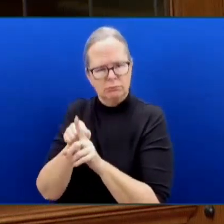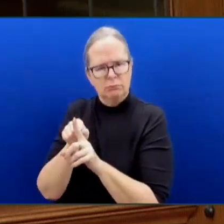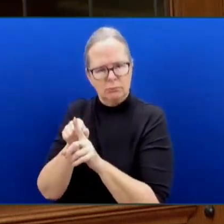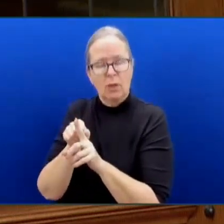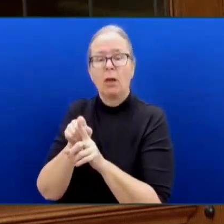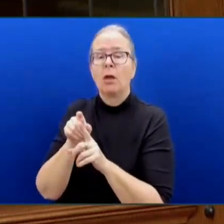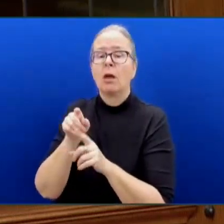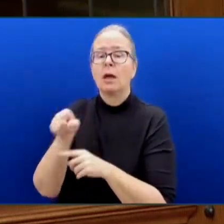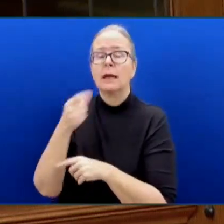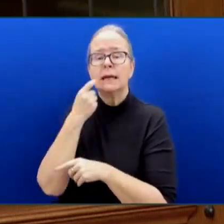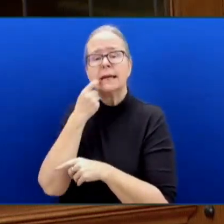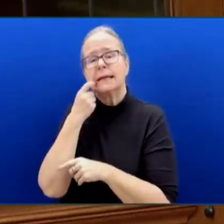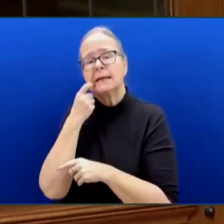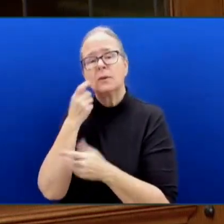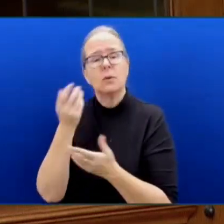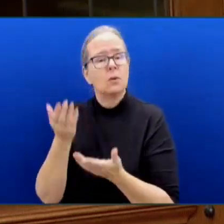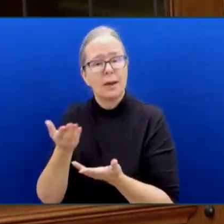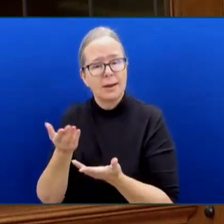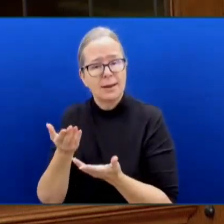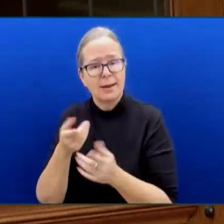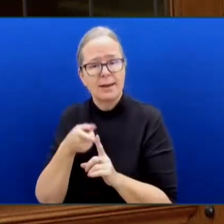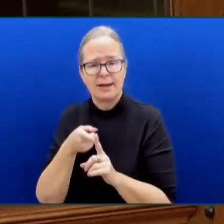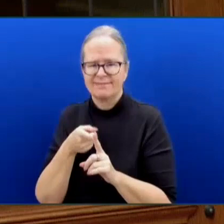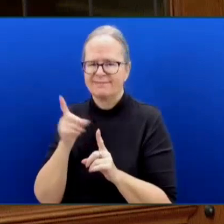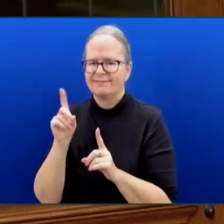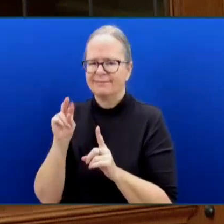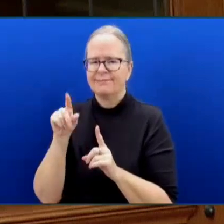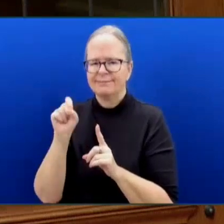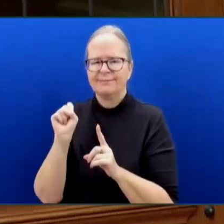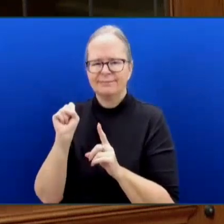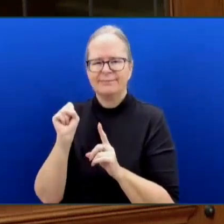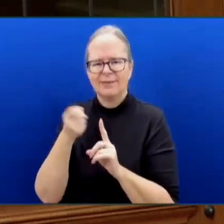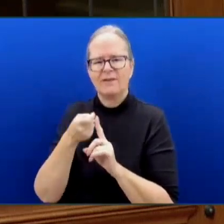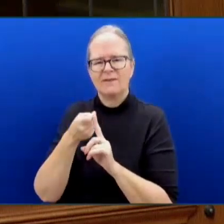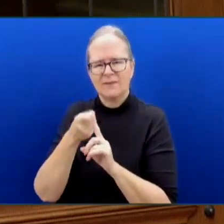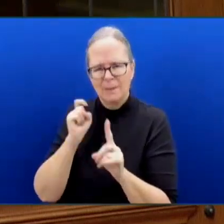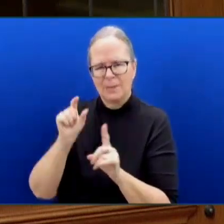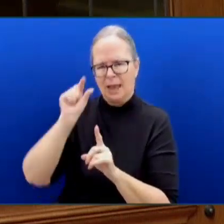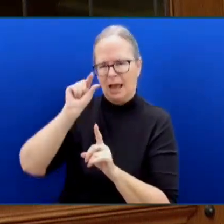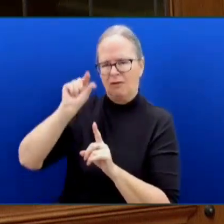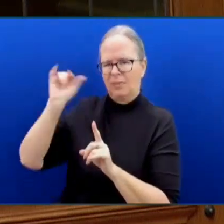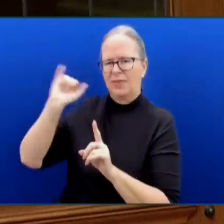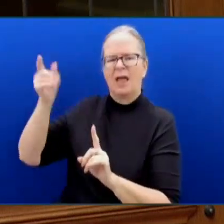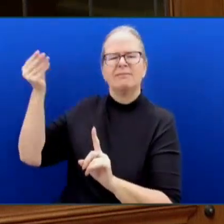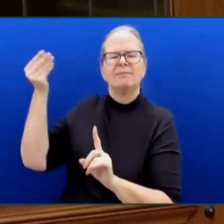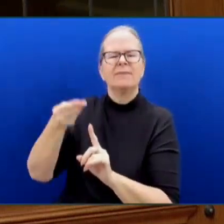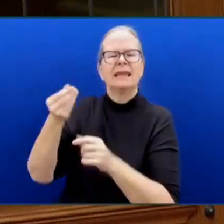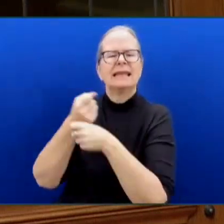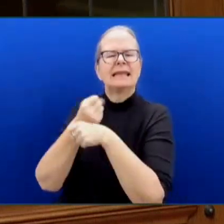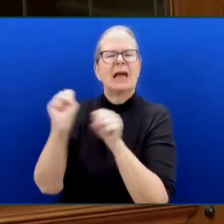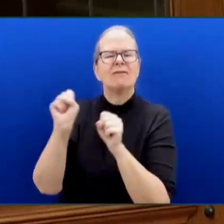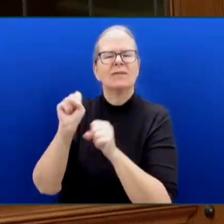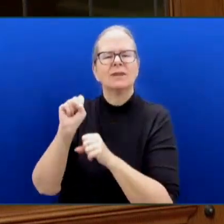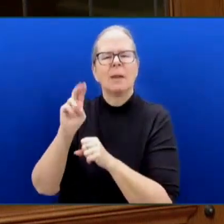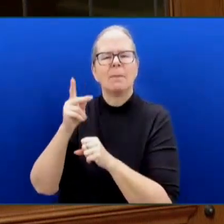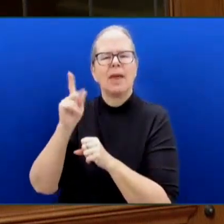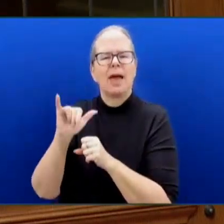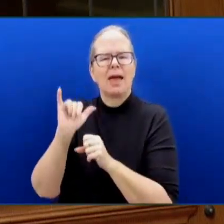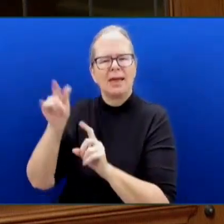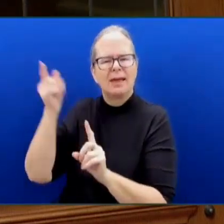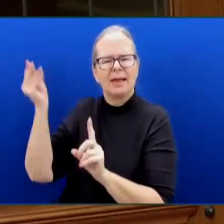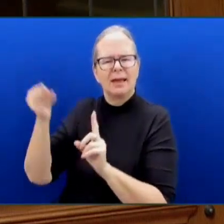Drugs, I would remind everyone in this house that this NDP government is buying from its former provincial